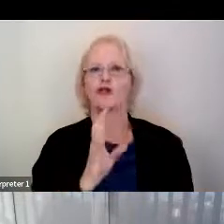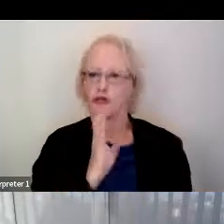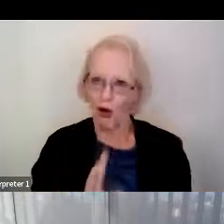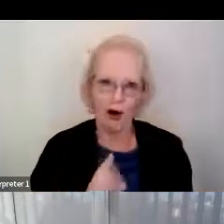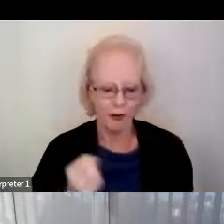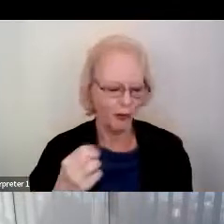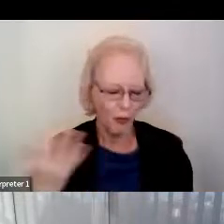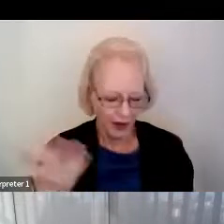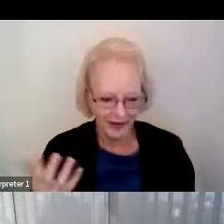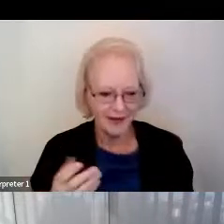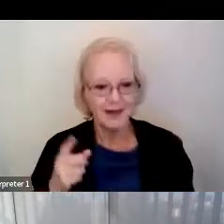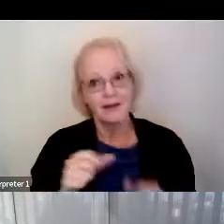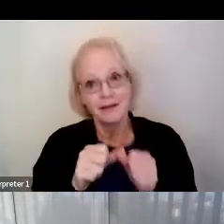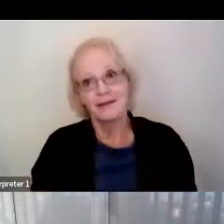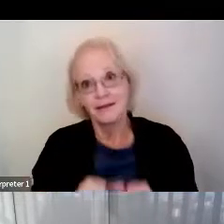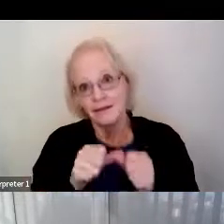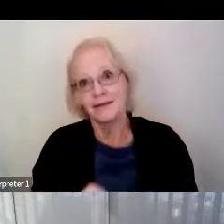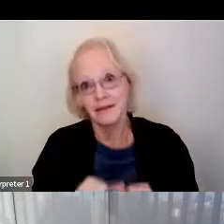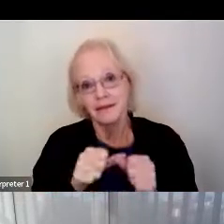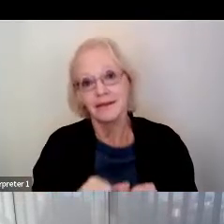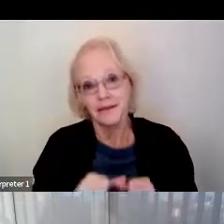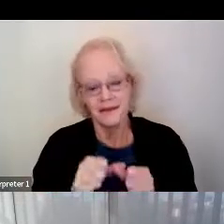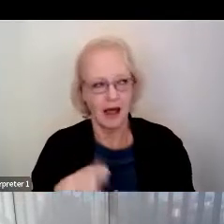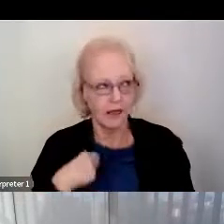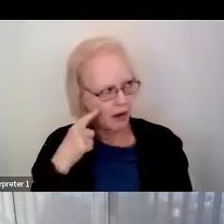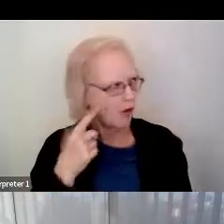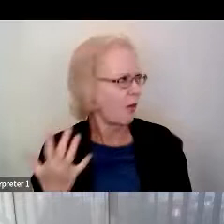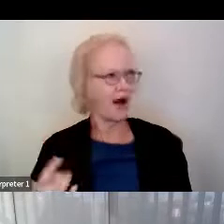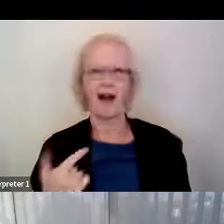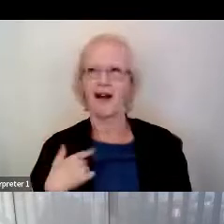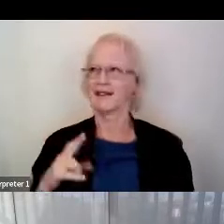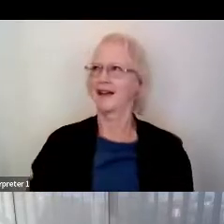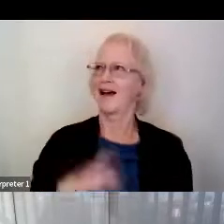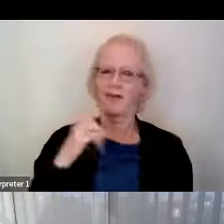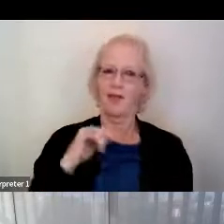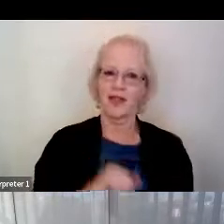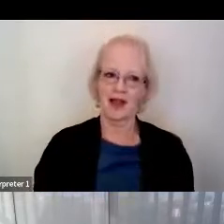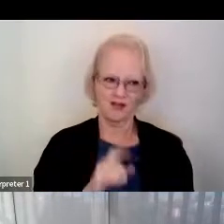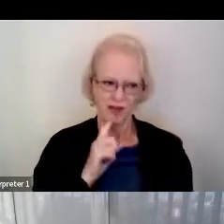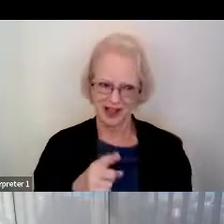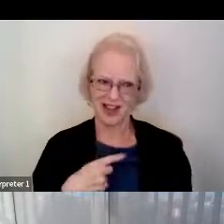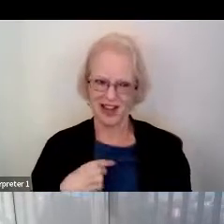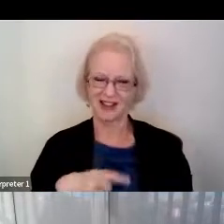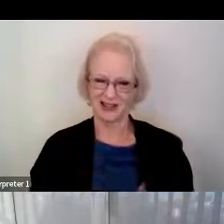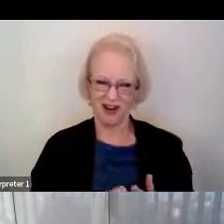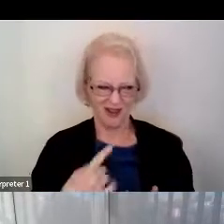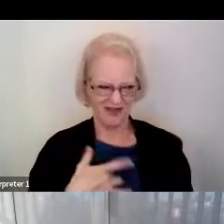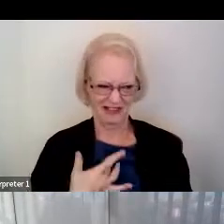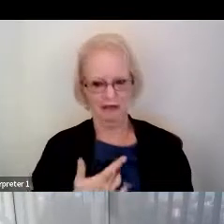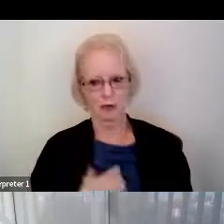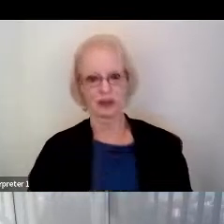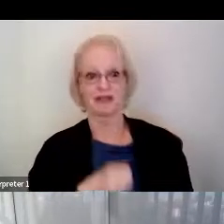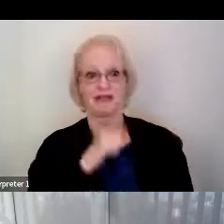Days kept going on and on. Why did I sign up for this? I was starting to really regret that, just like in school.